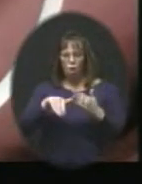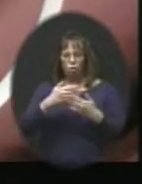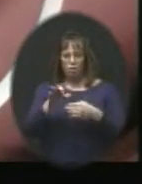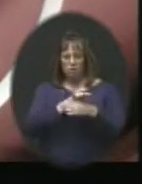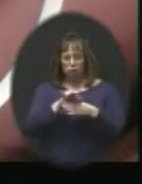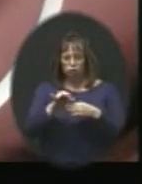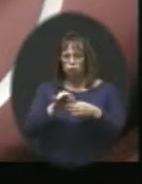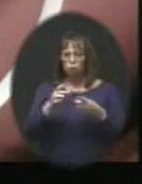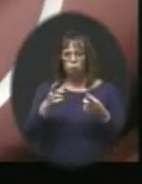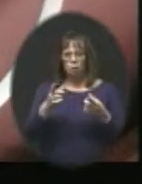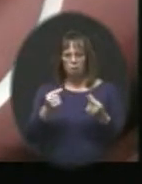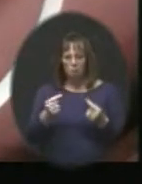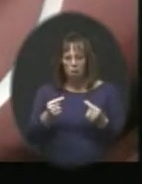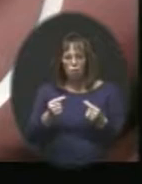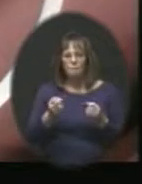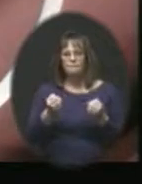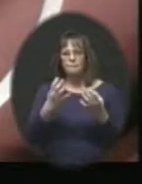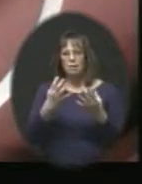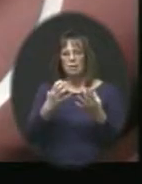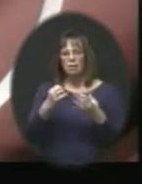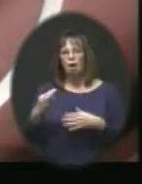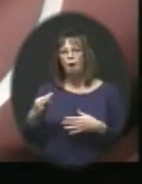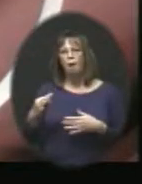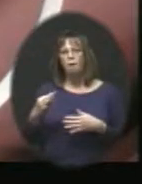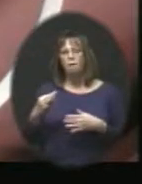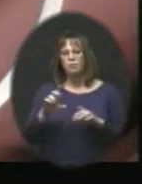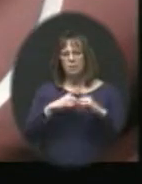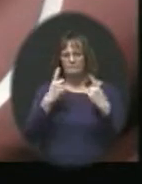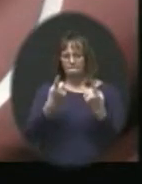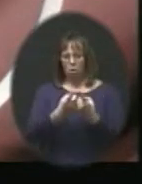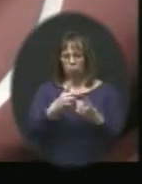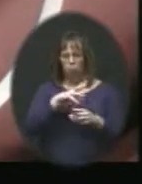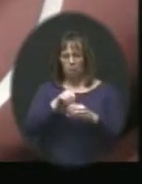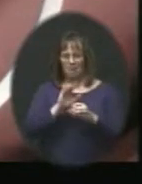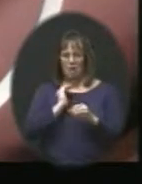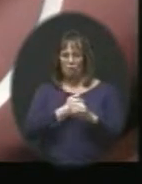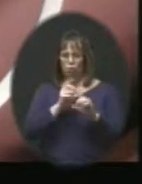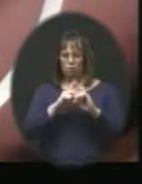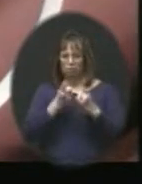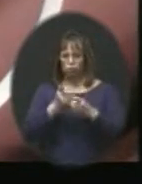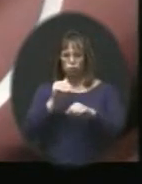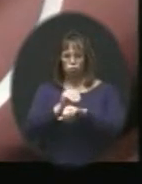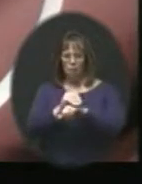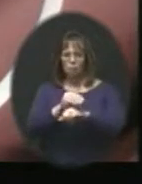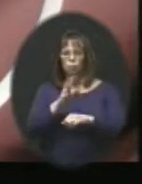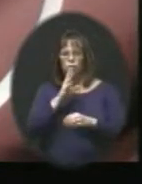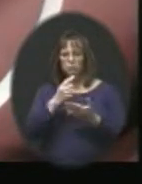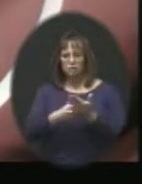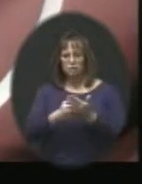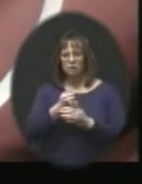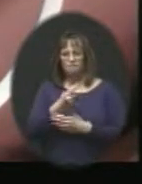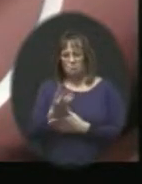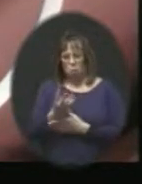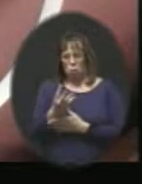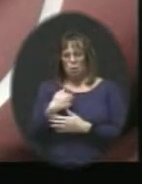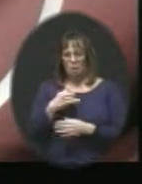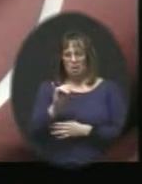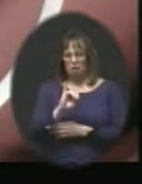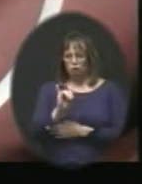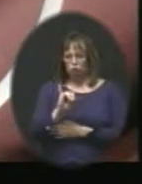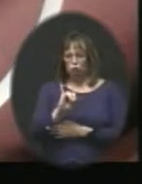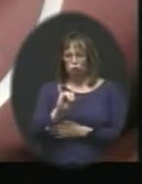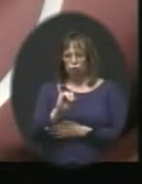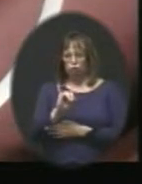that we perform and many of the departments in our district. Tonight we're going to talk about a few of those. We have insurance